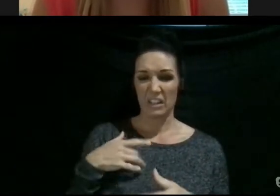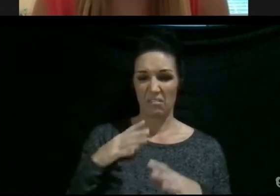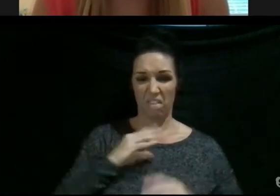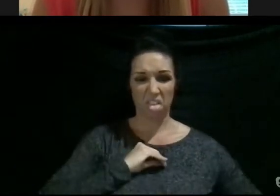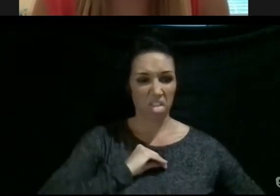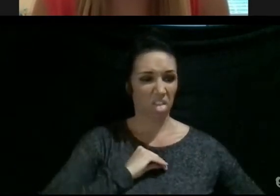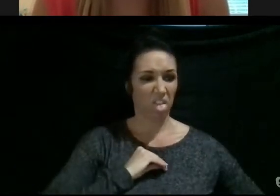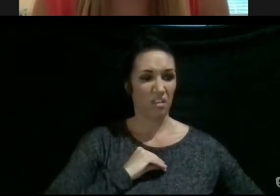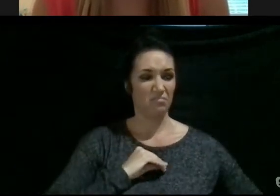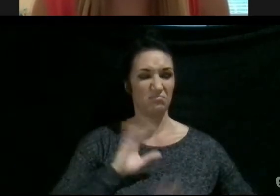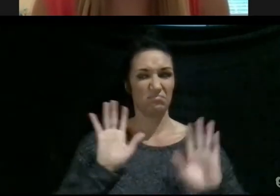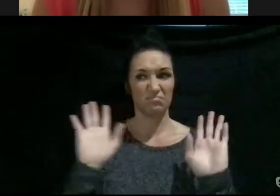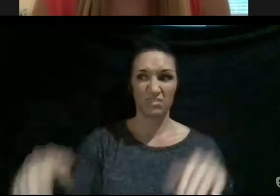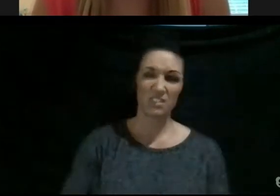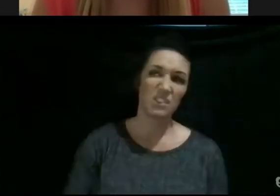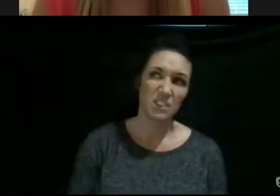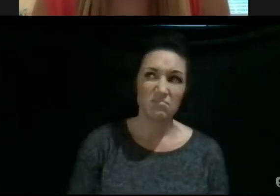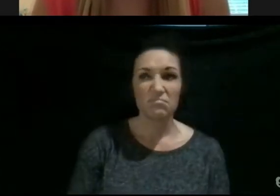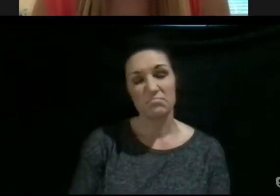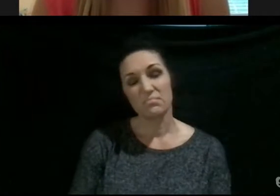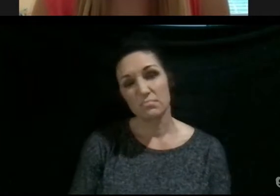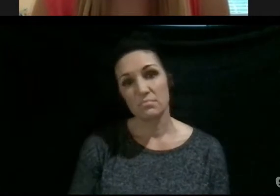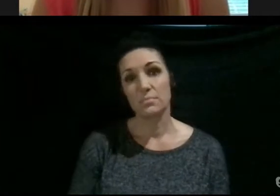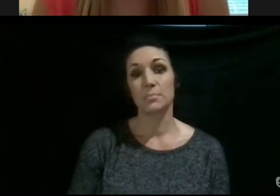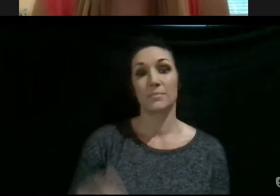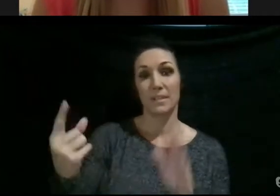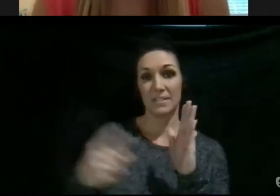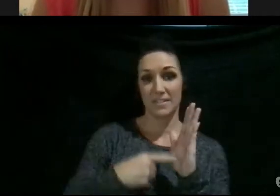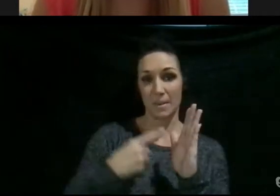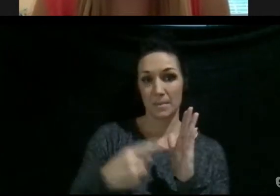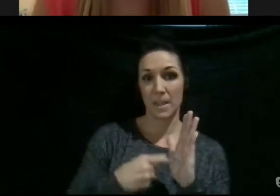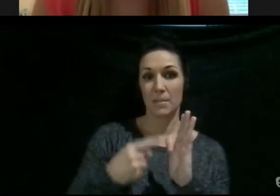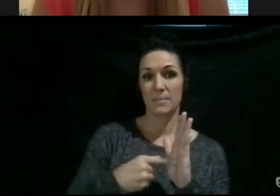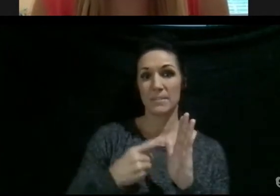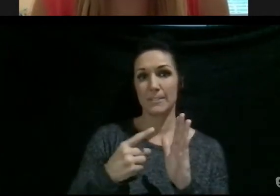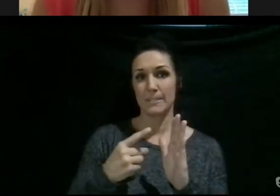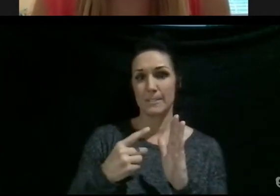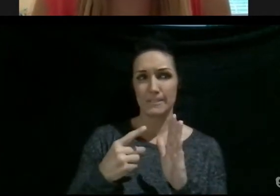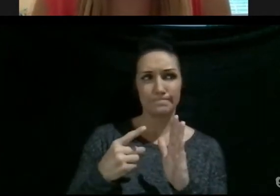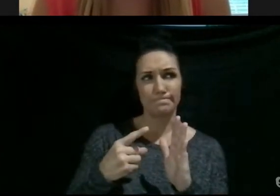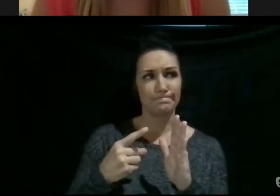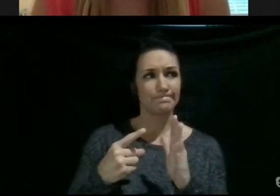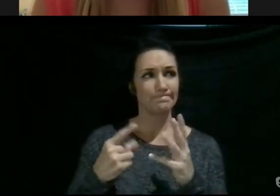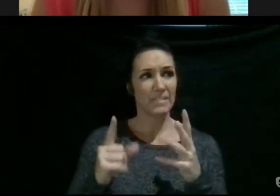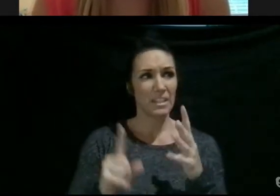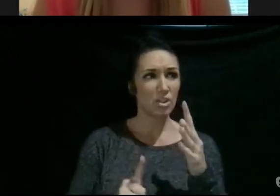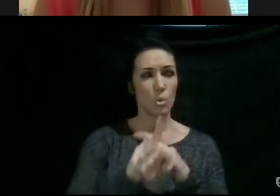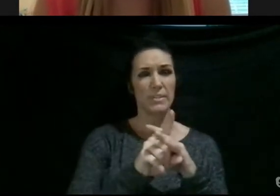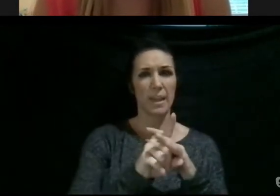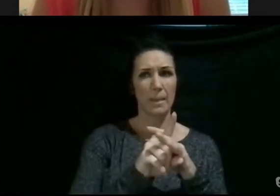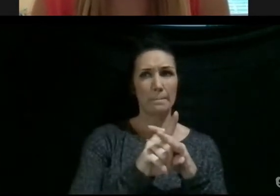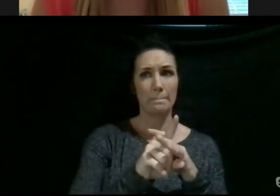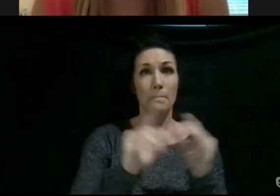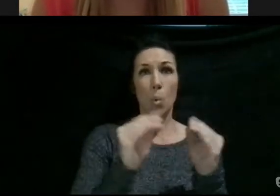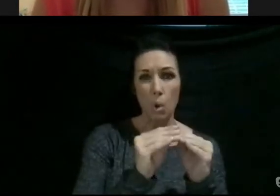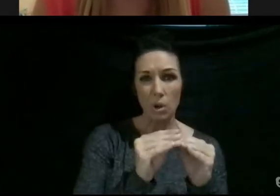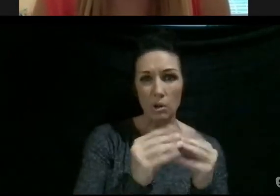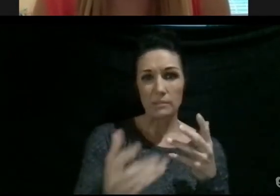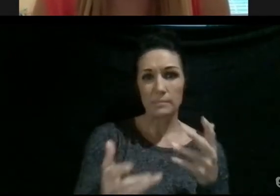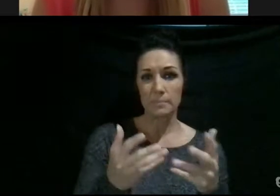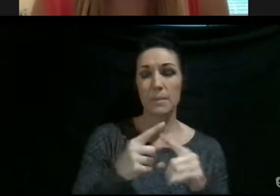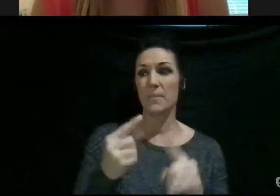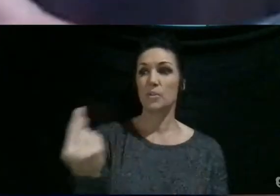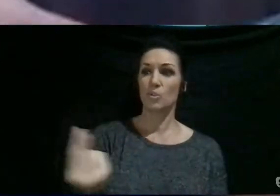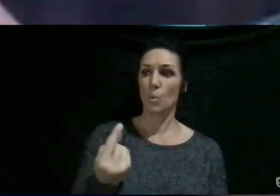Like, just, meh. Um, sometimes it rears its head a little more than others, um, but, like, there's always a little